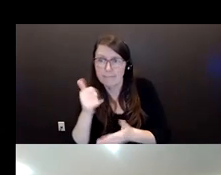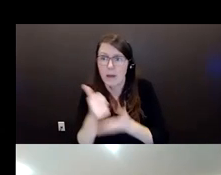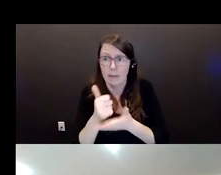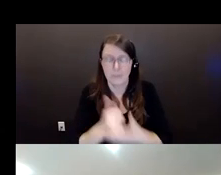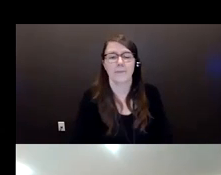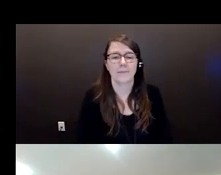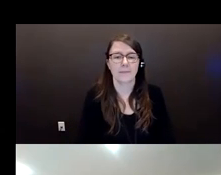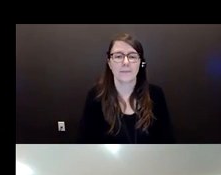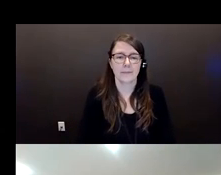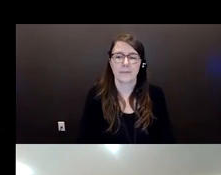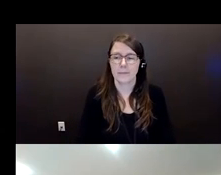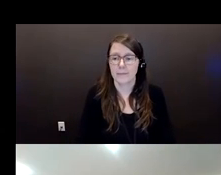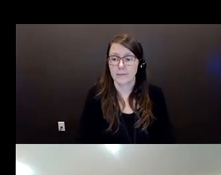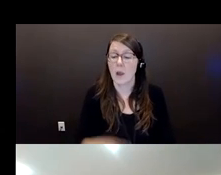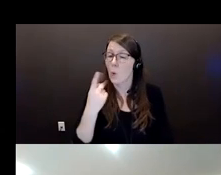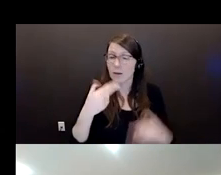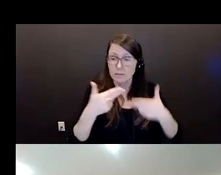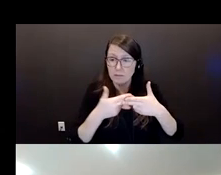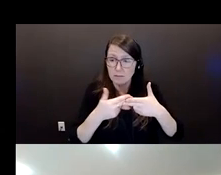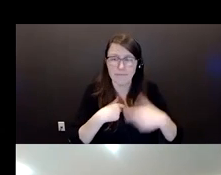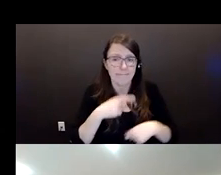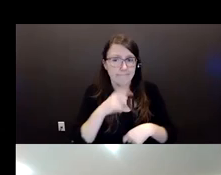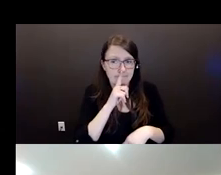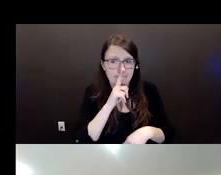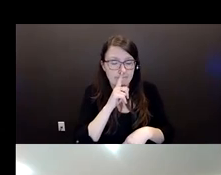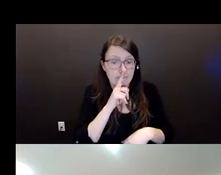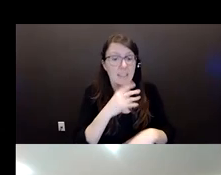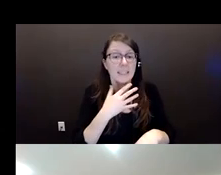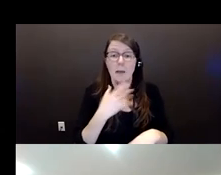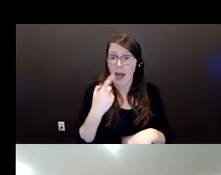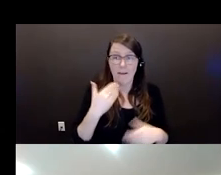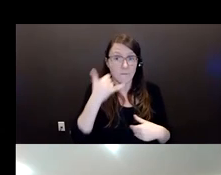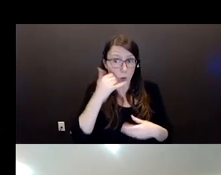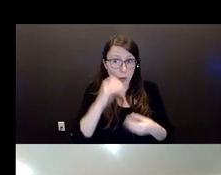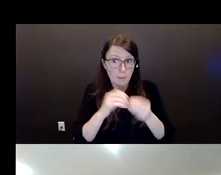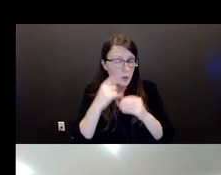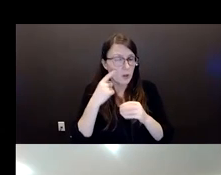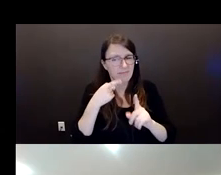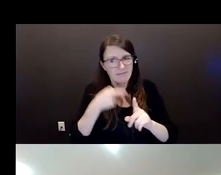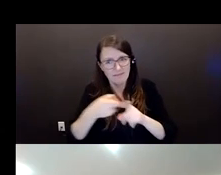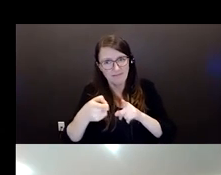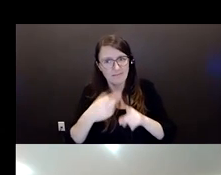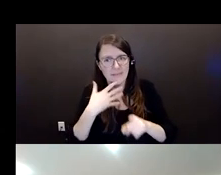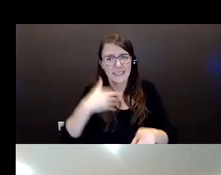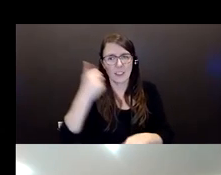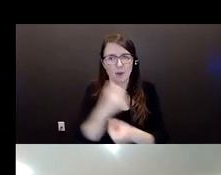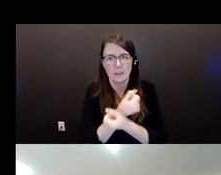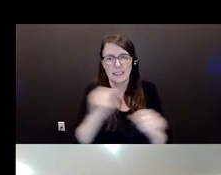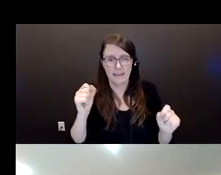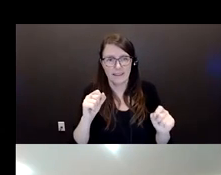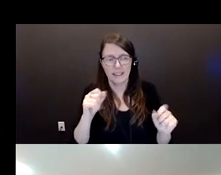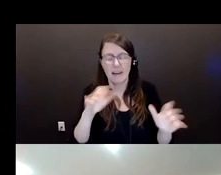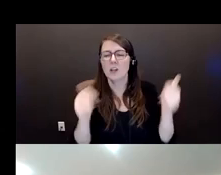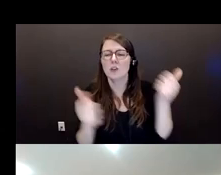The one slide that I didn't mention is that we do have a seat. There is a senior safety line that's organized through the Assaulted Women's Helpline and they